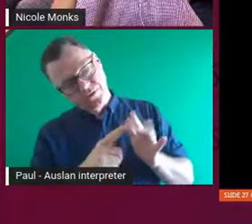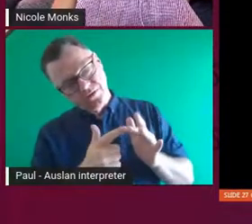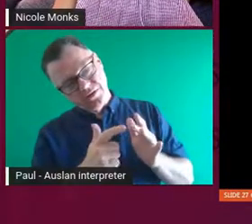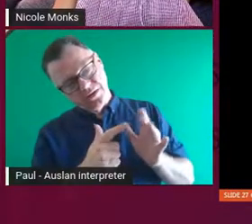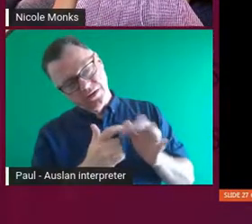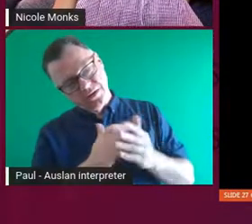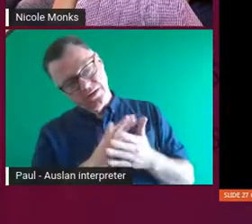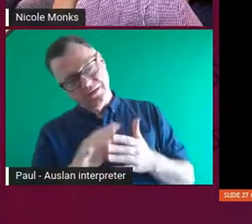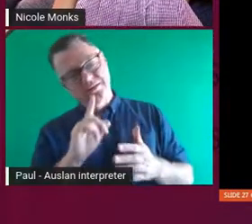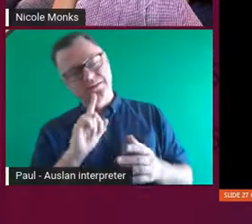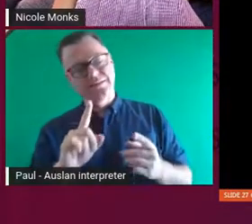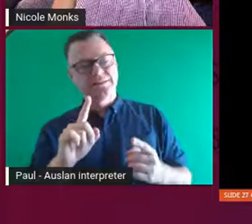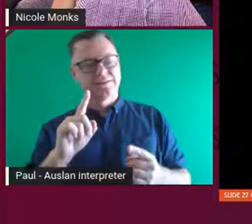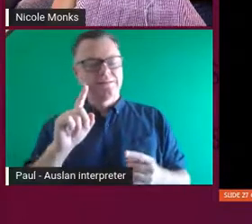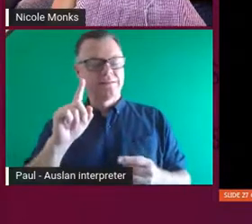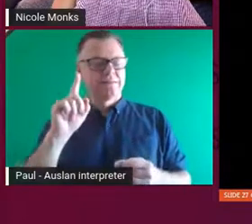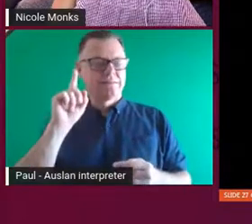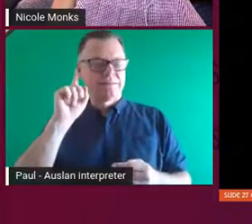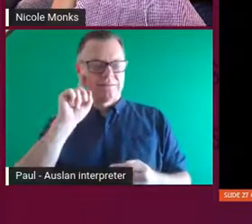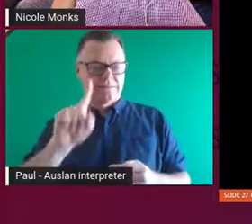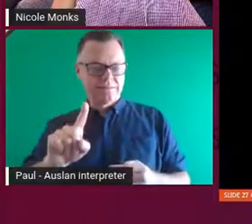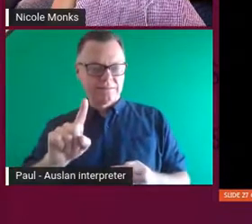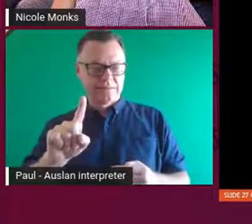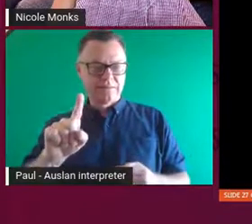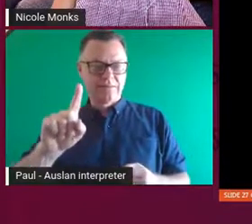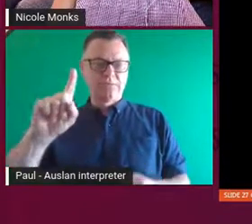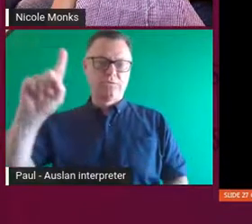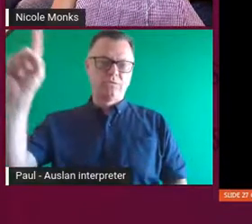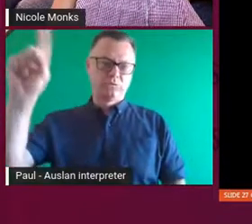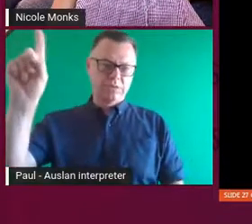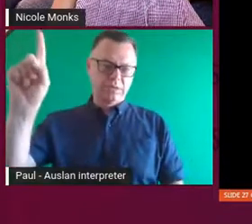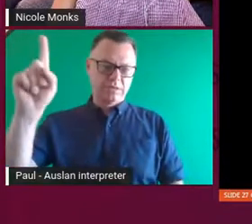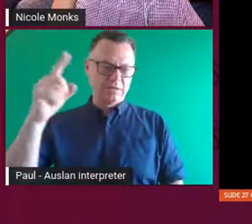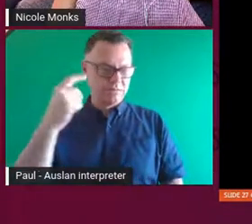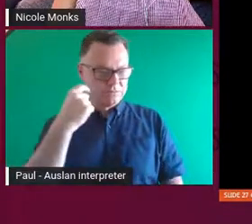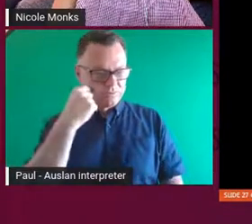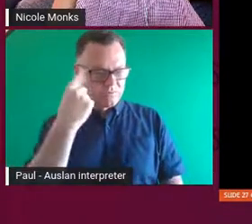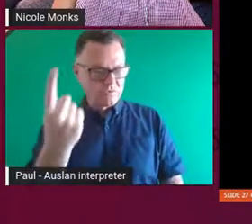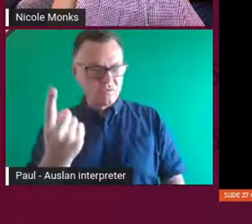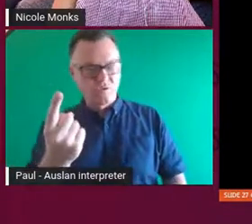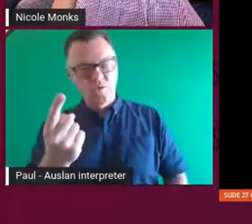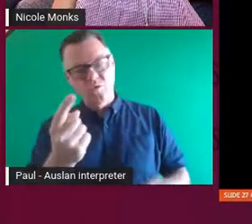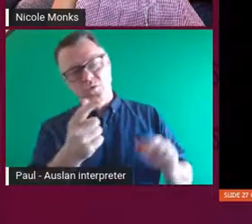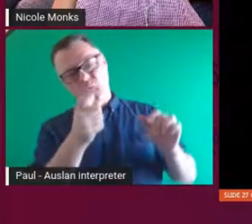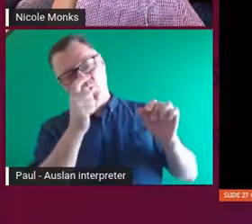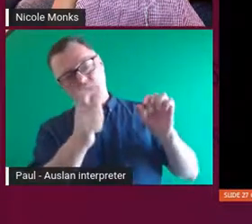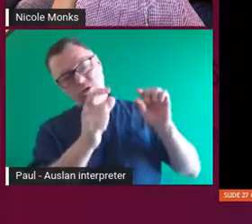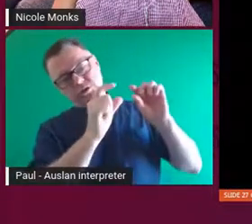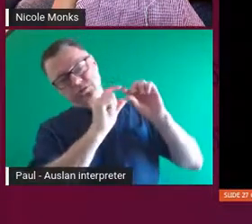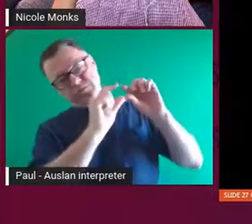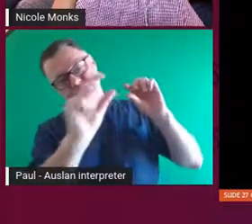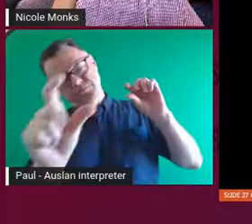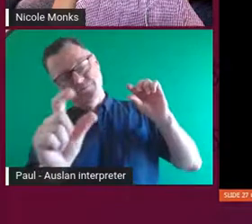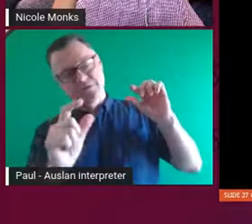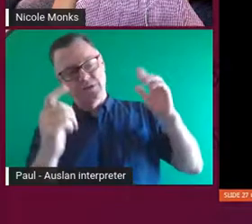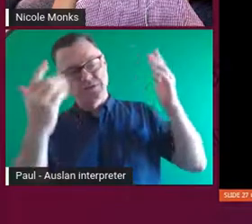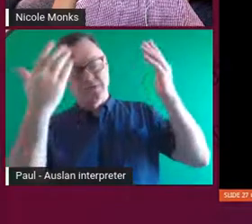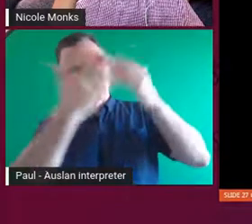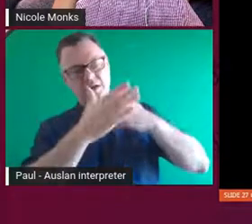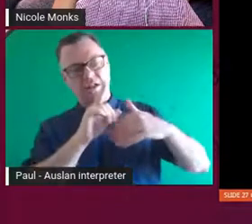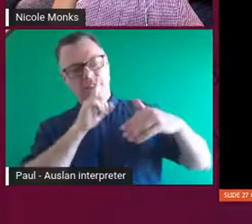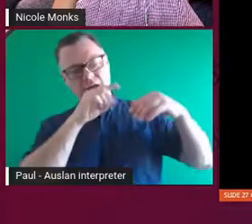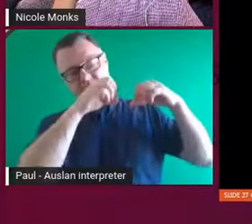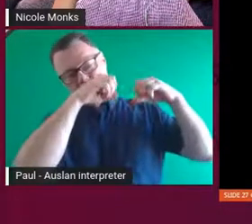no, yesterday, today and tomorrow. So, it's all illuminated and it just looks so